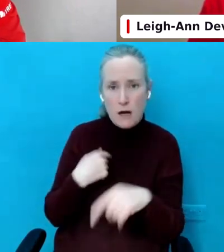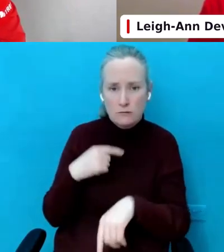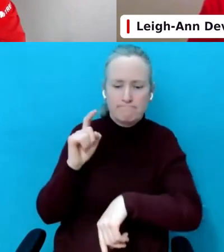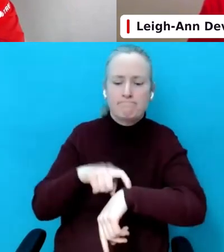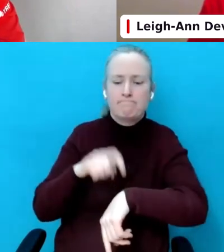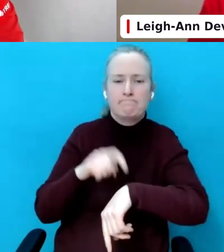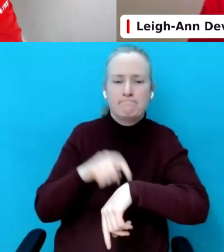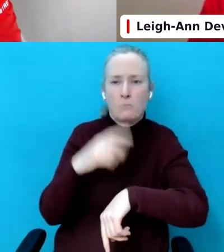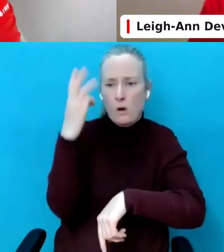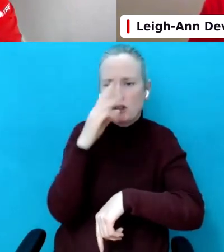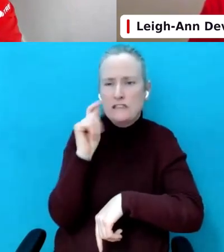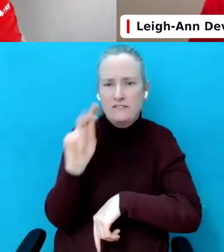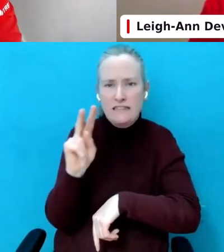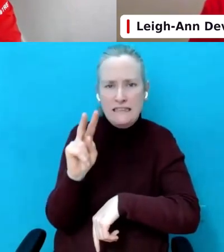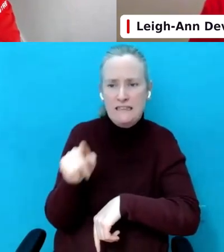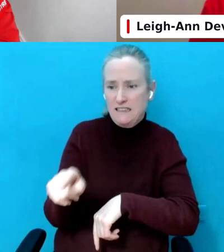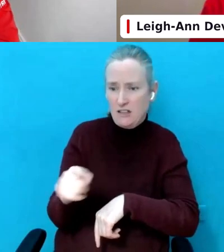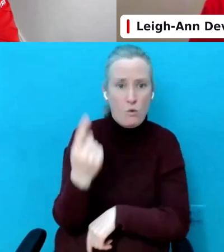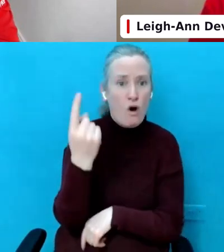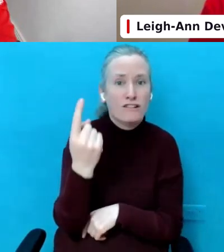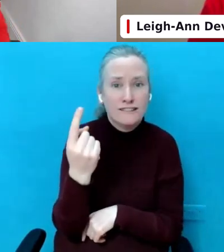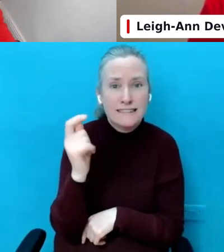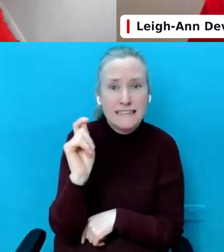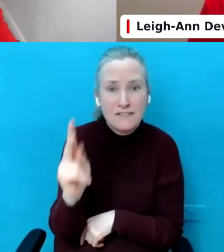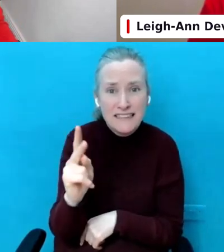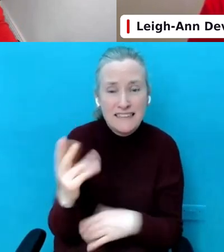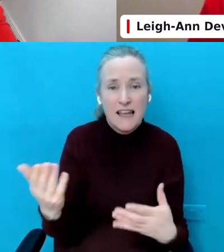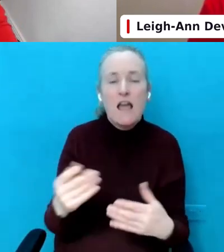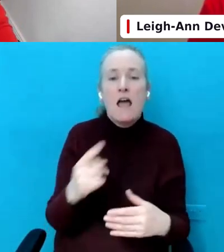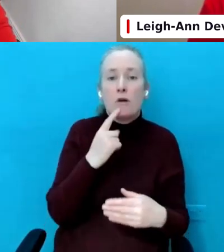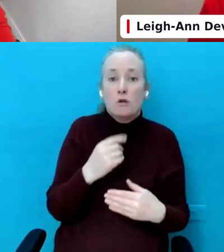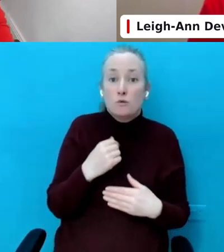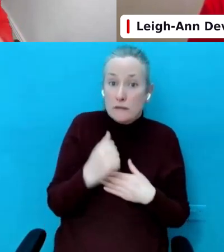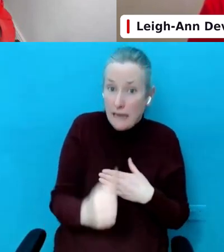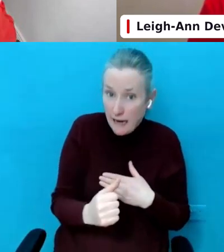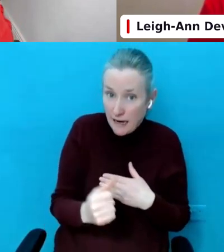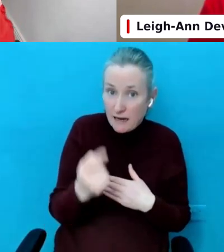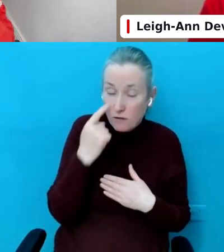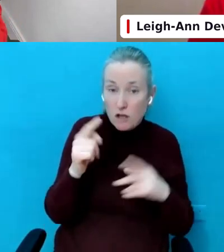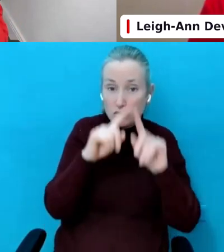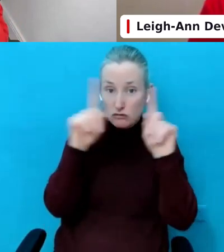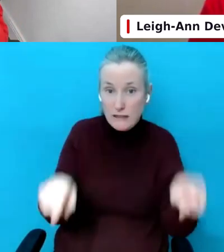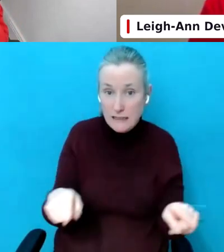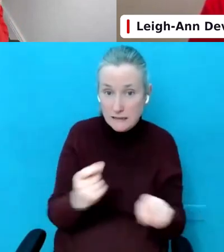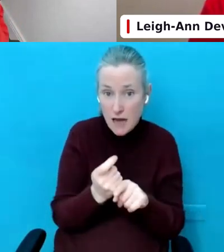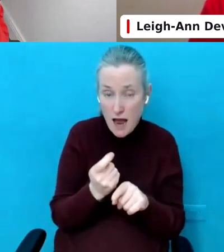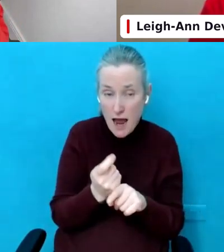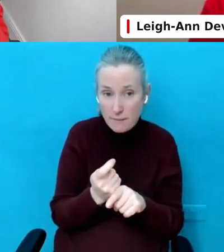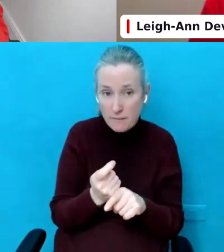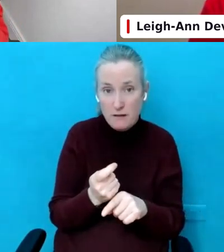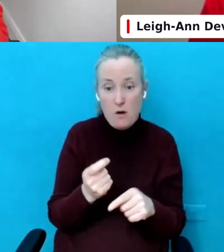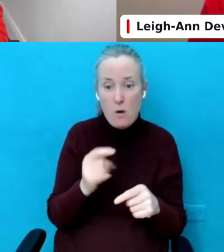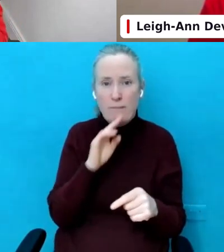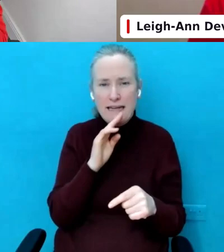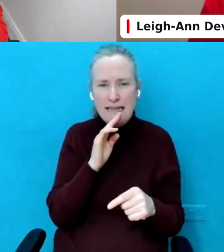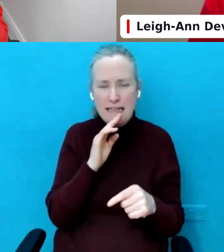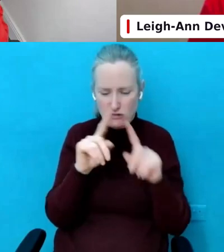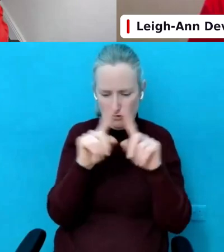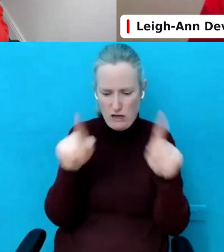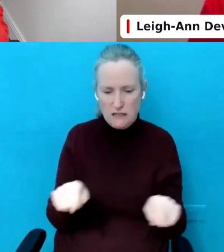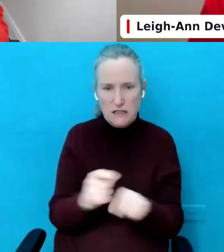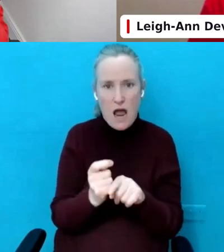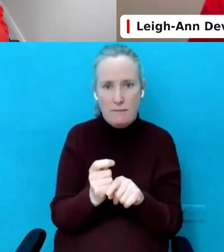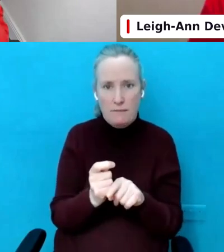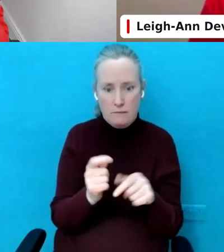telly. And, you know, that's all we had. And today, if you look at screen time and if we try to define screen time, it's a